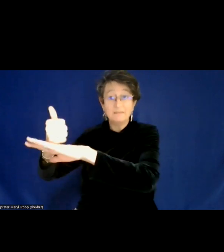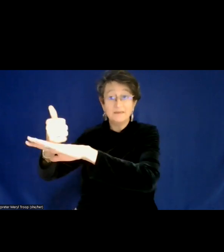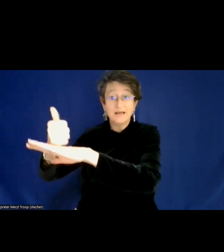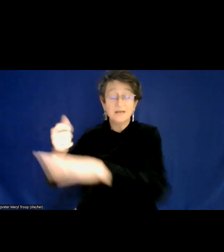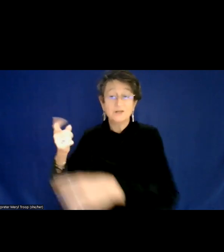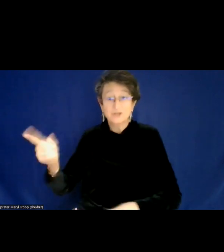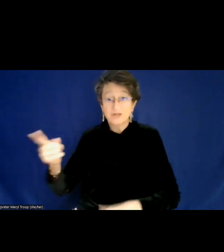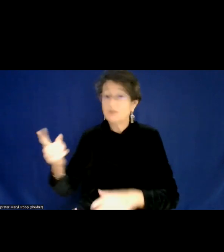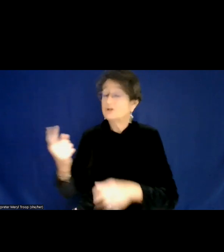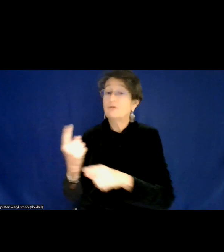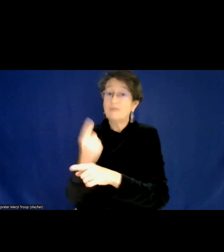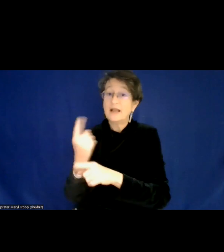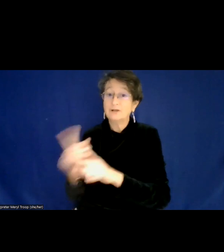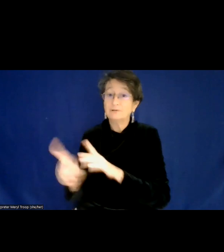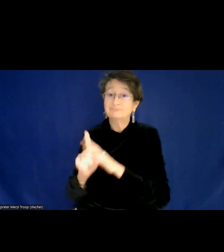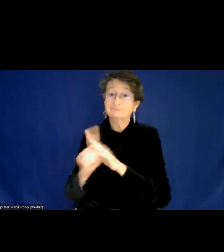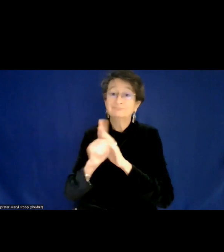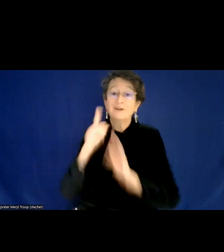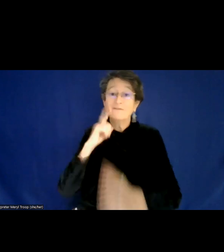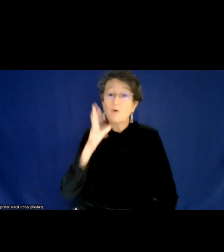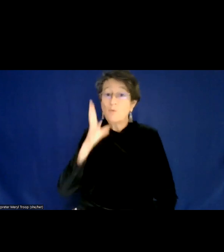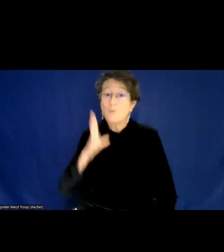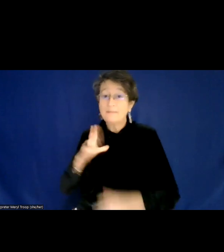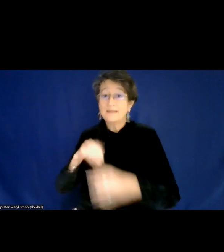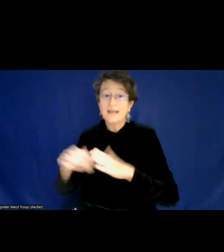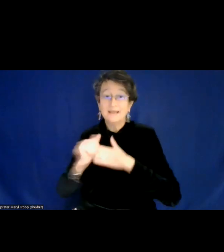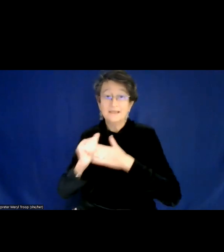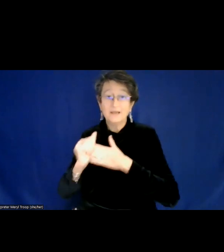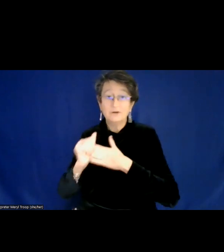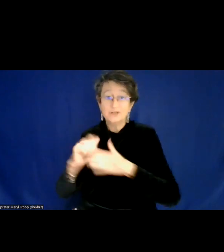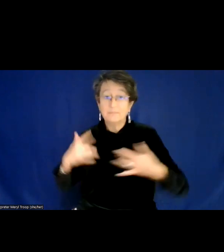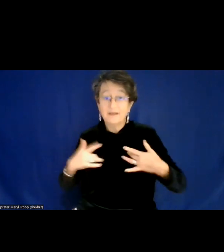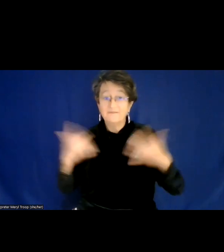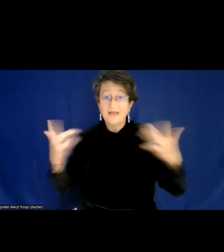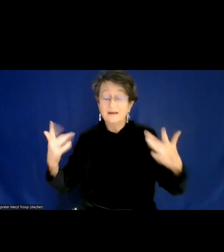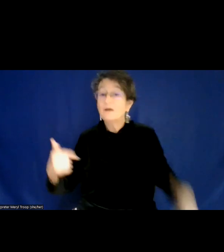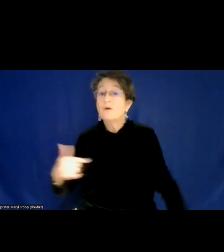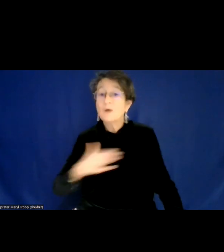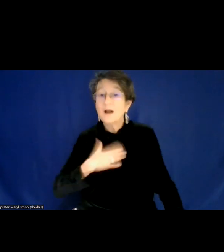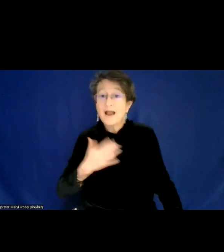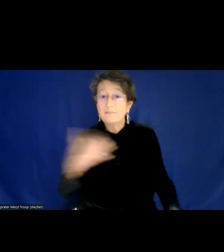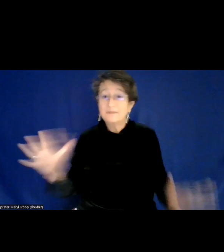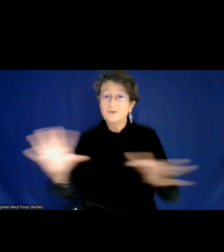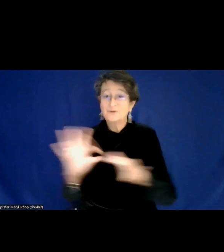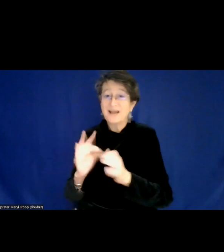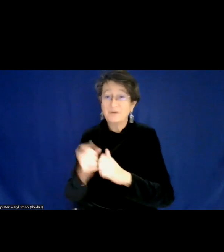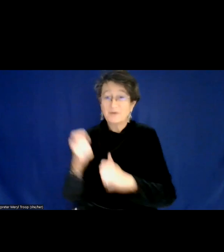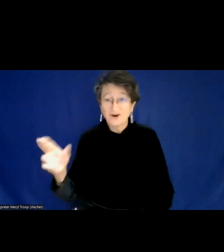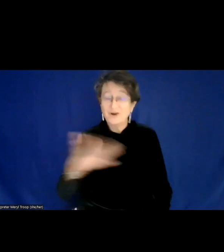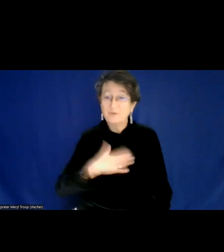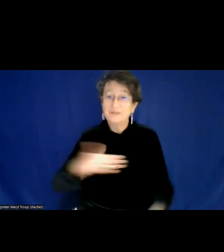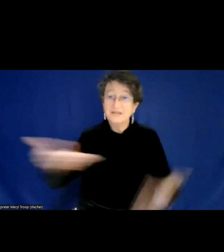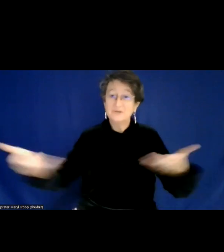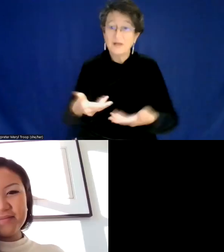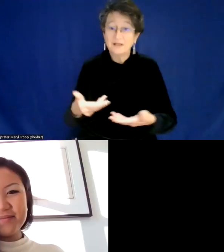women in leadership events. And, I'm so glad that we've connected with her. So please welcome Amberlynn